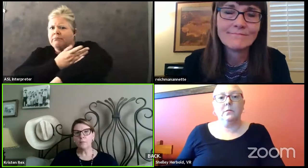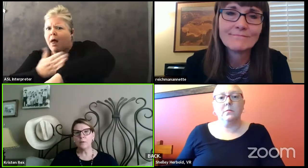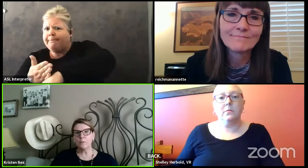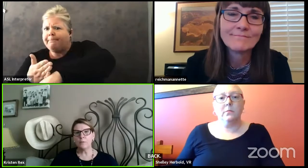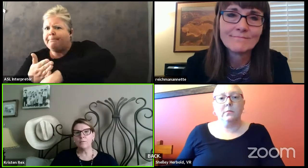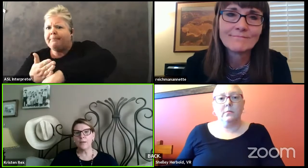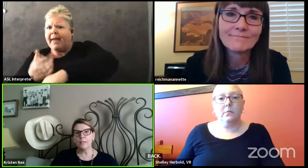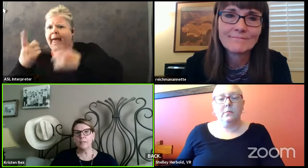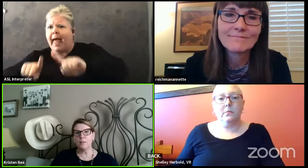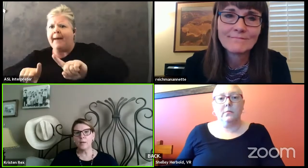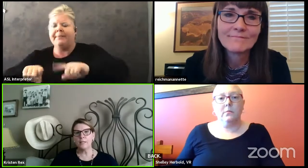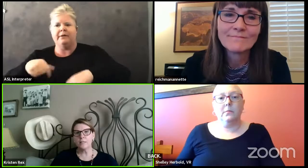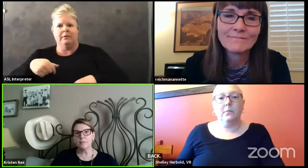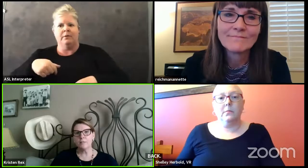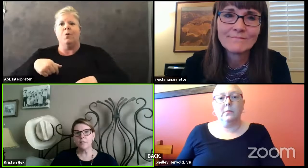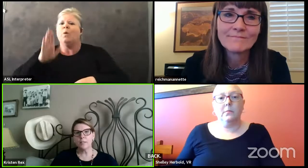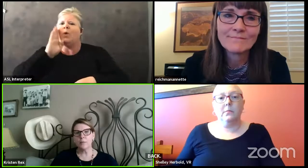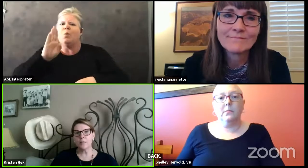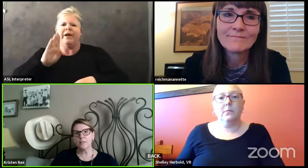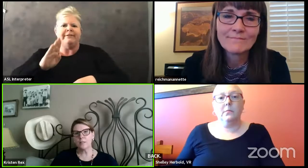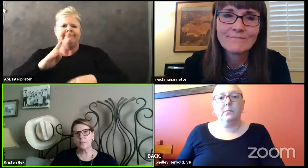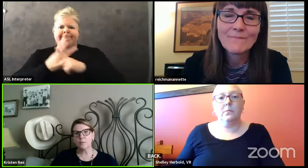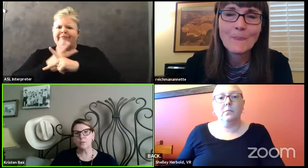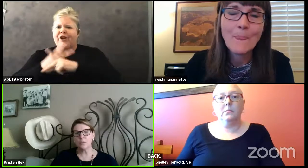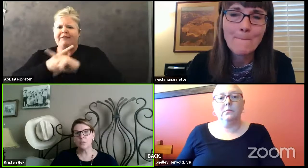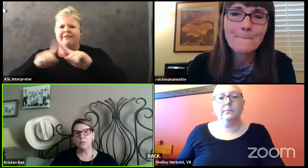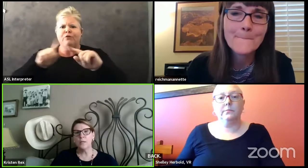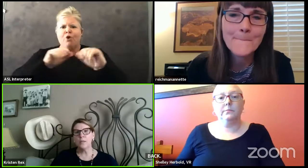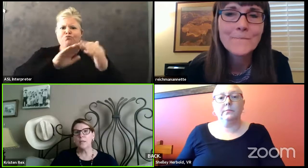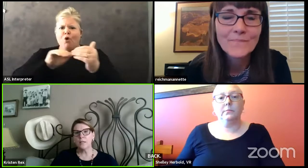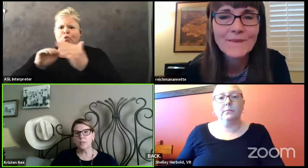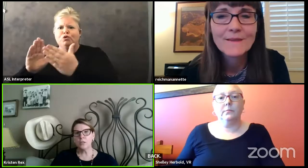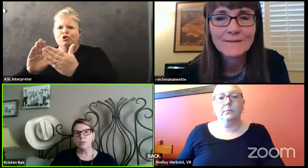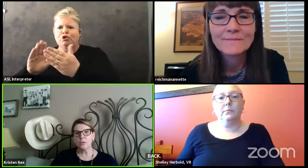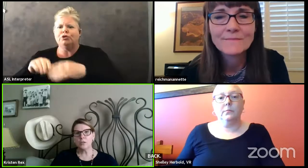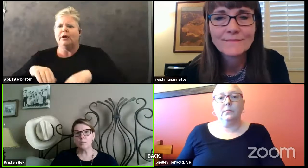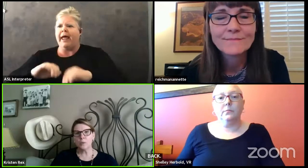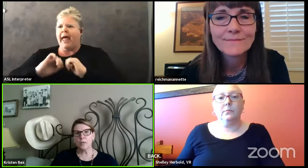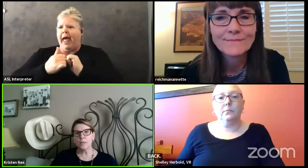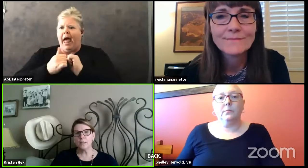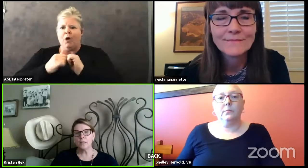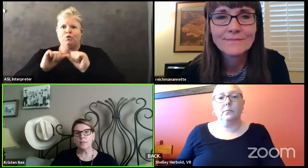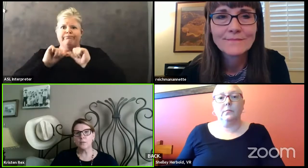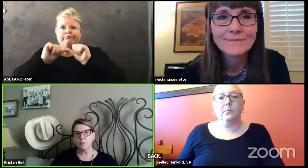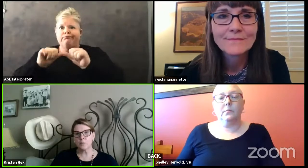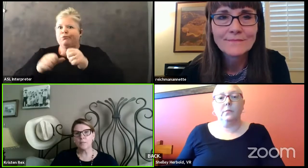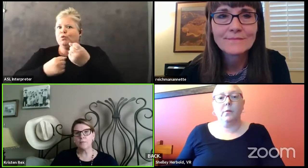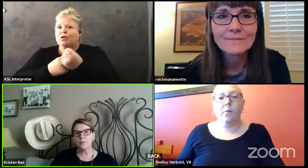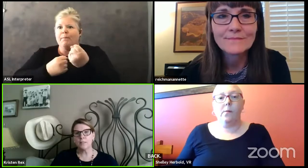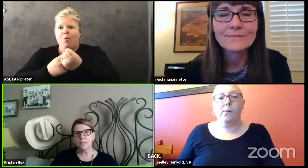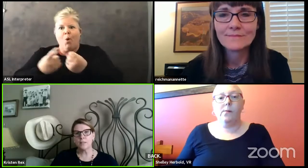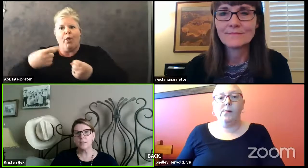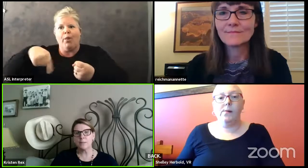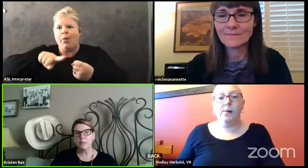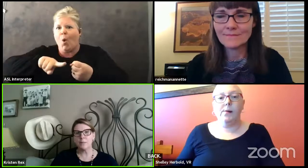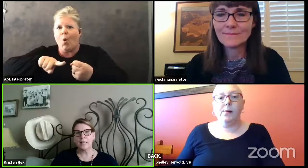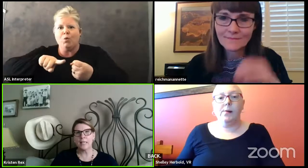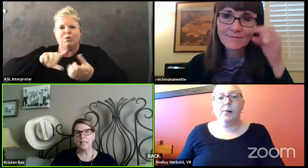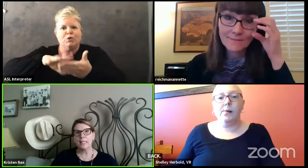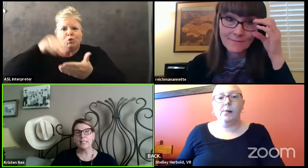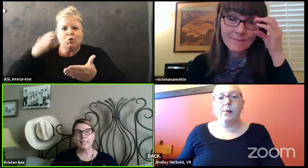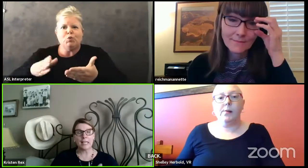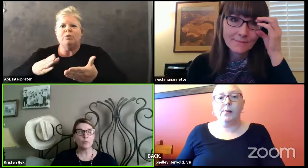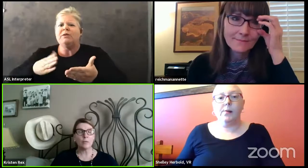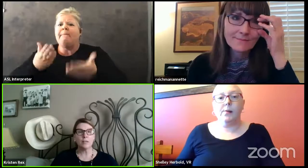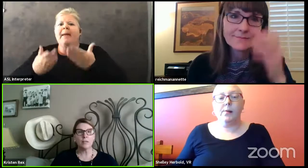and we will be finding ways in developing systems to continue to support kids on those specific skills that maybe